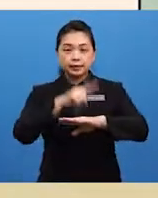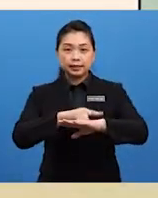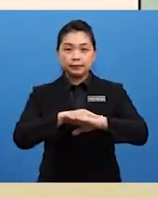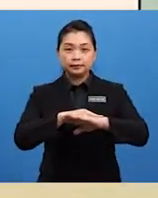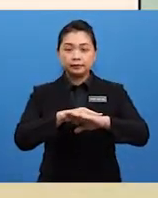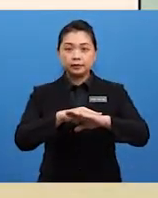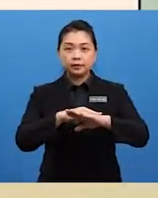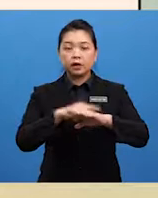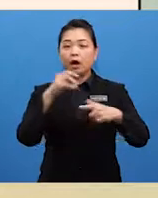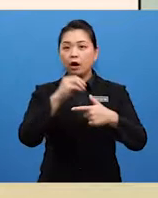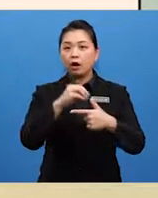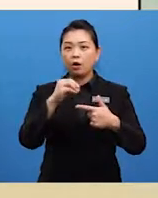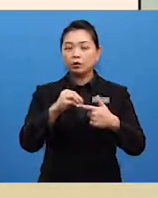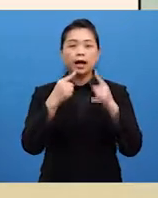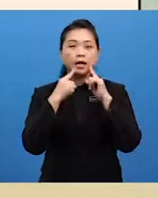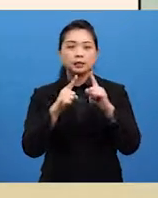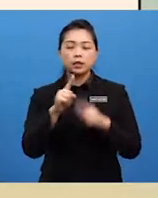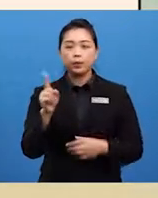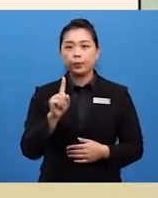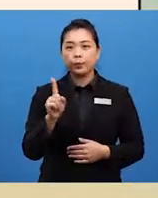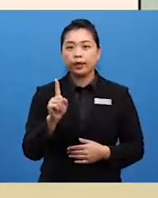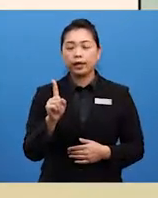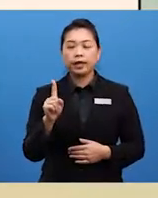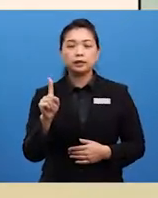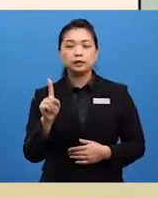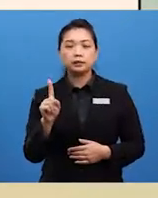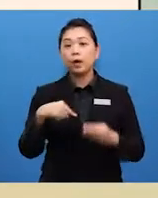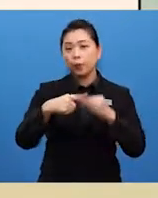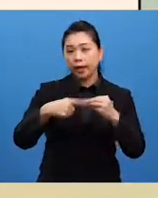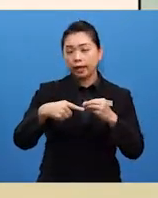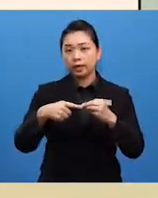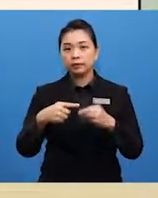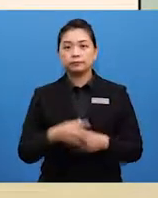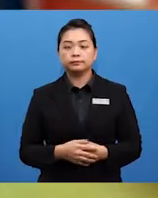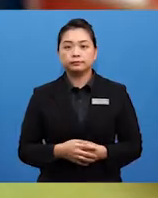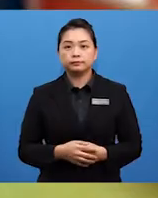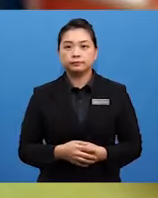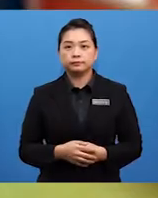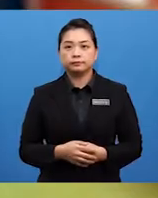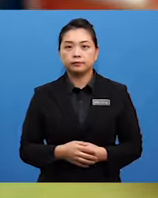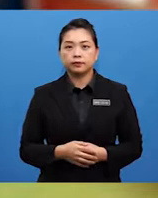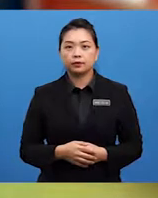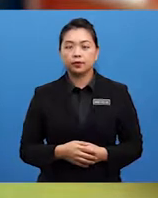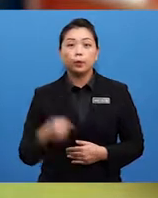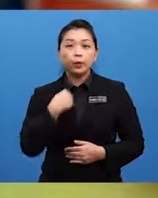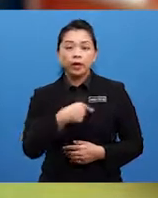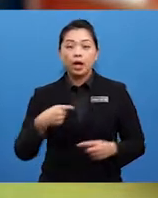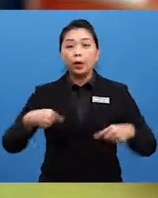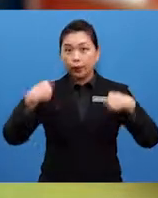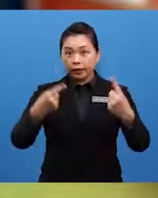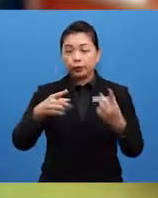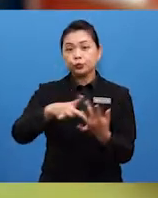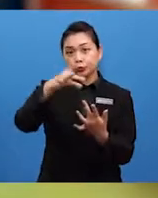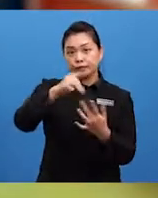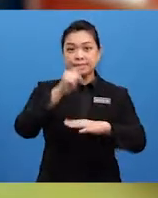or it answers the when and where of the story. So, we're going to choose the